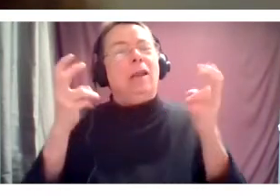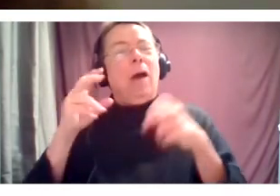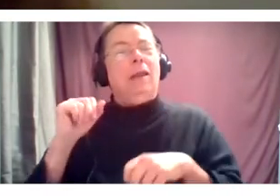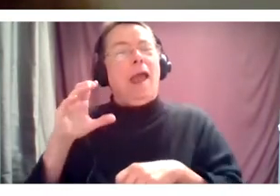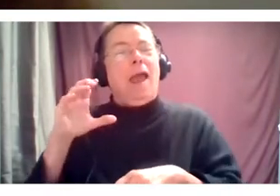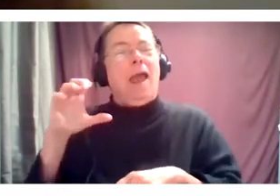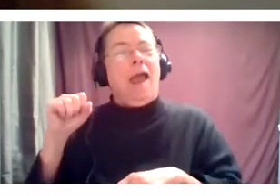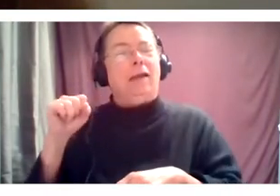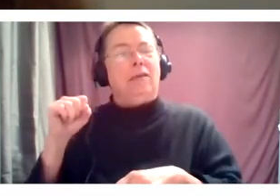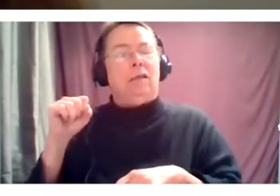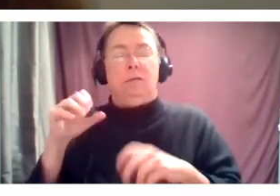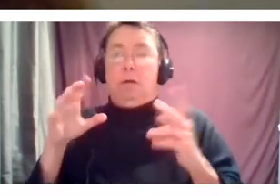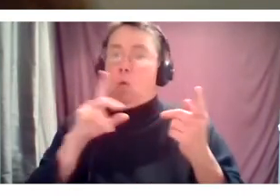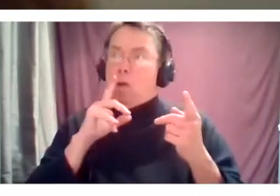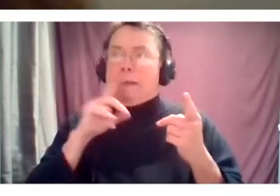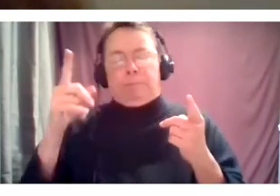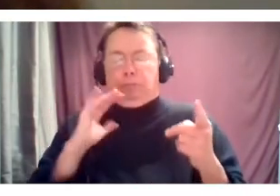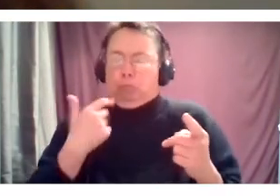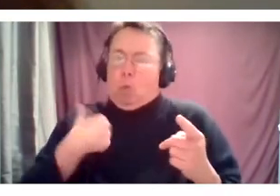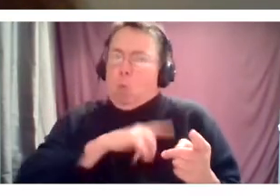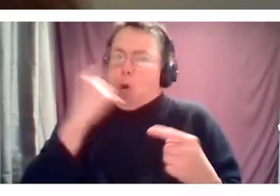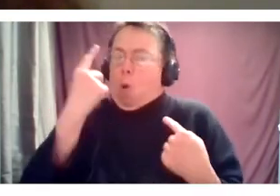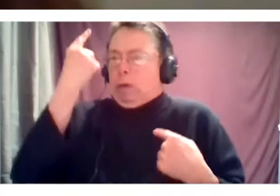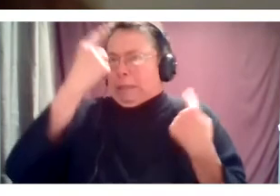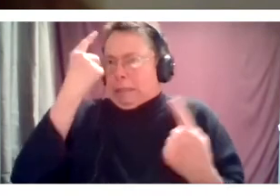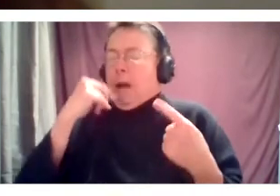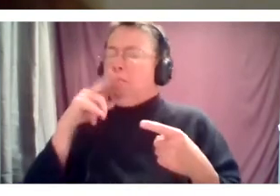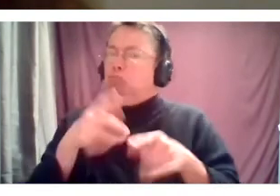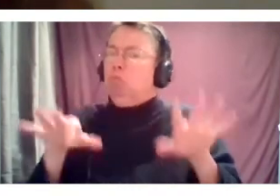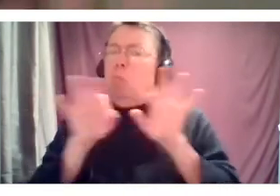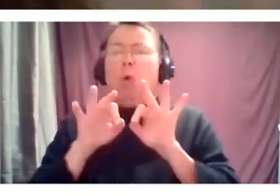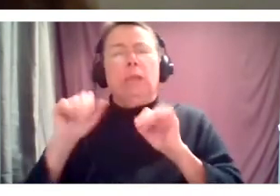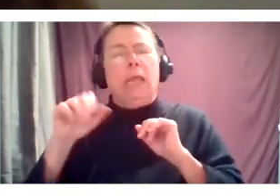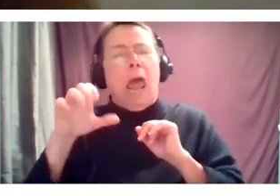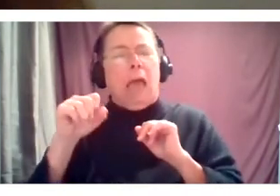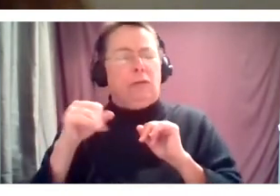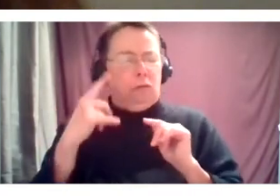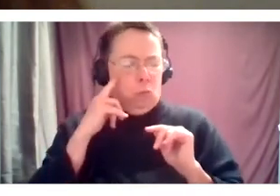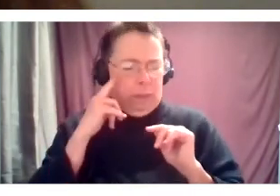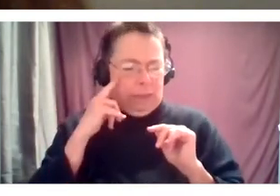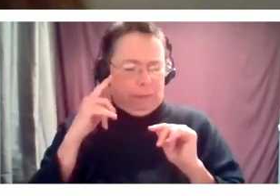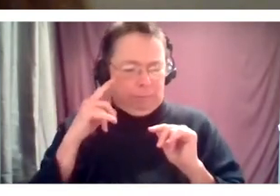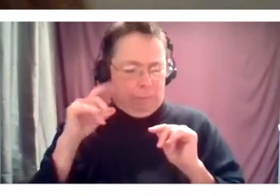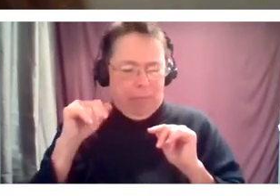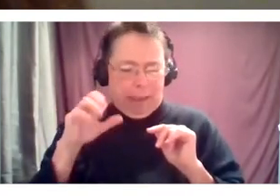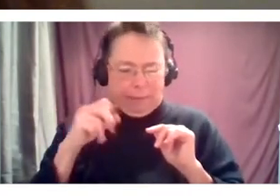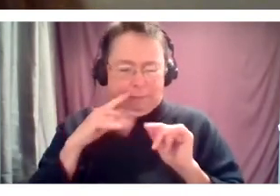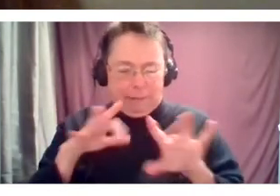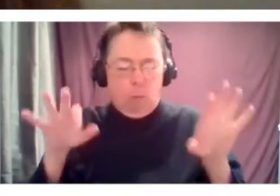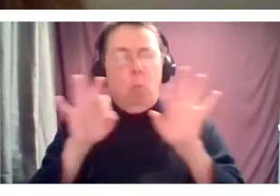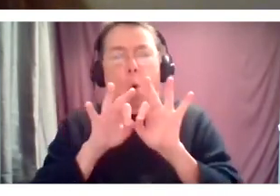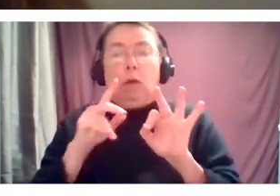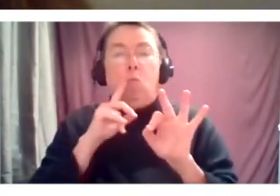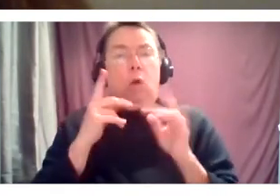important to Speakeasy, and it's something that we have been working towards in every aspect of what we do.